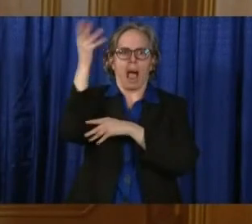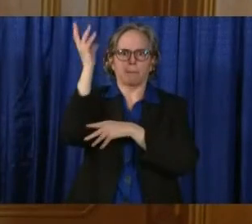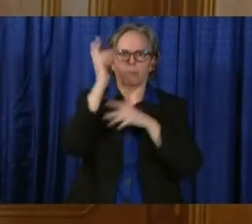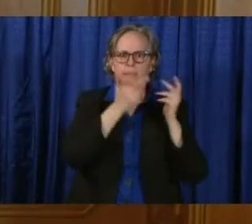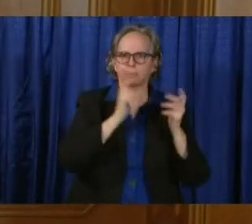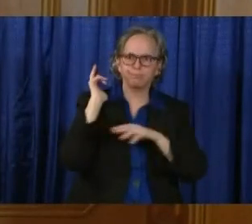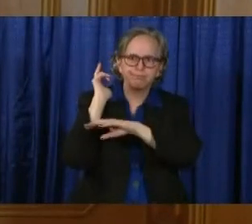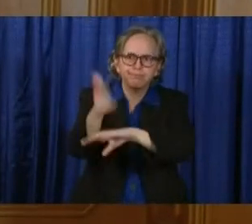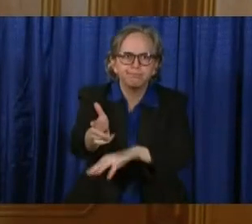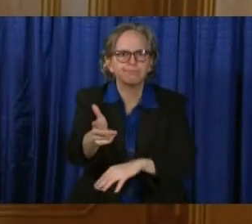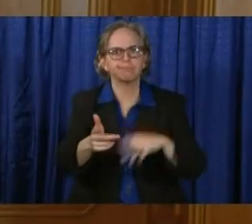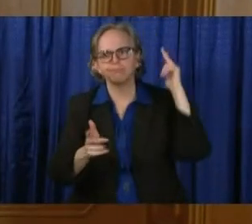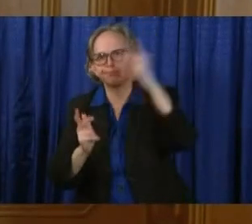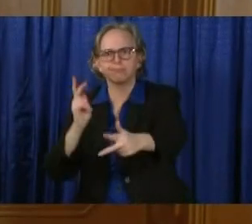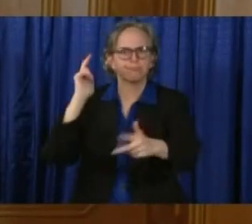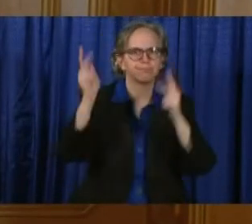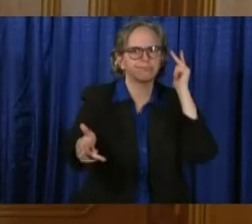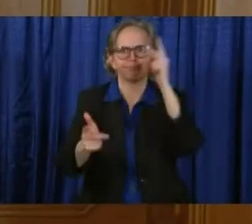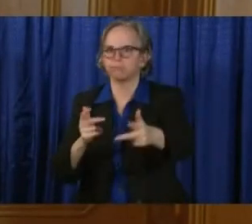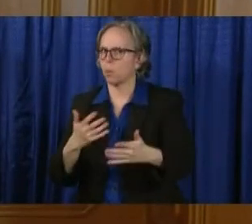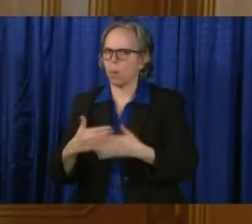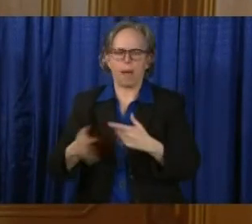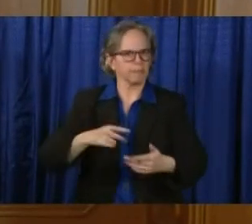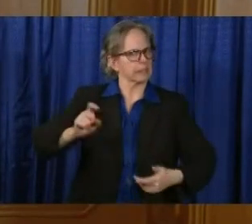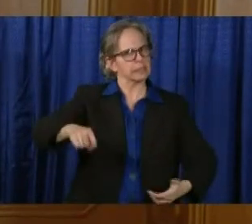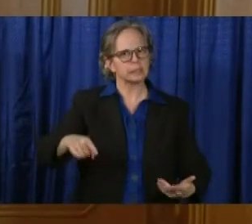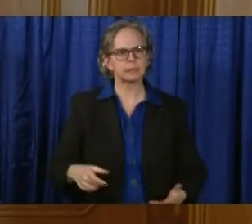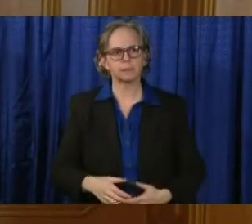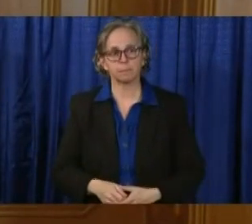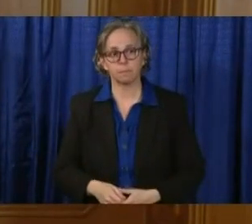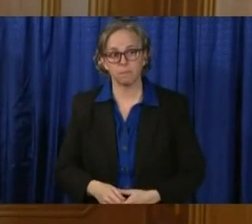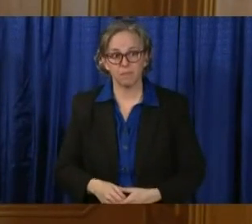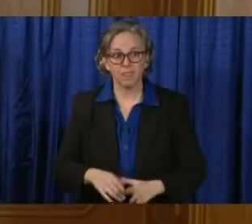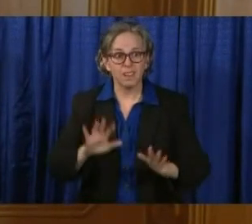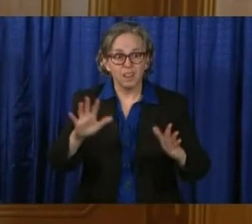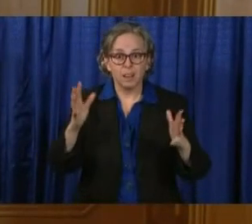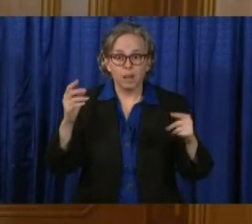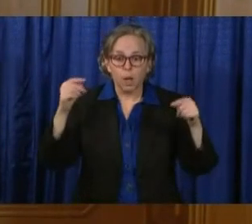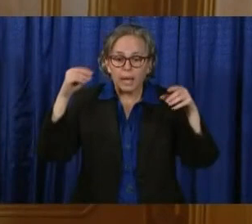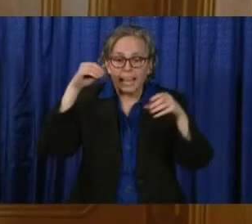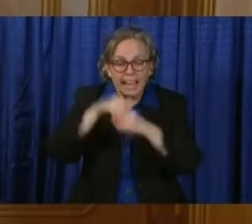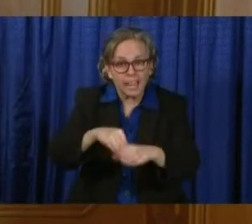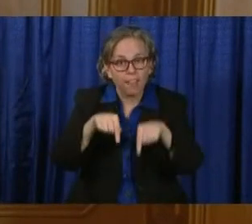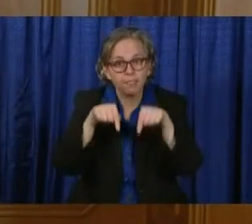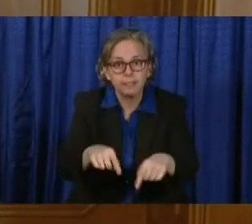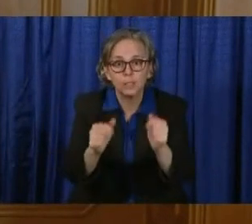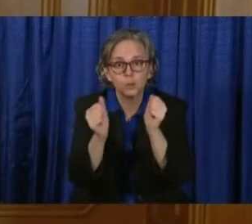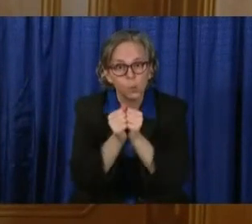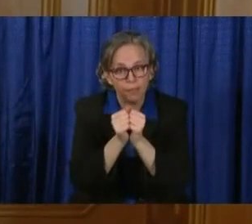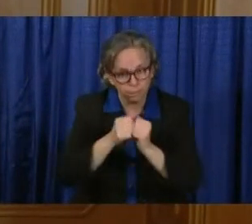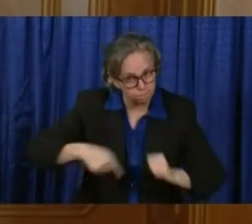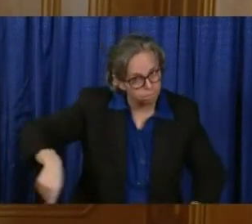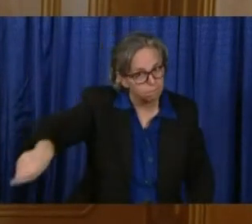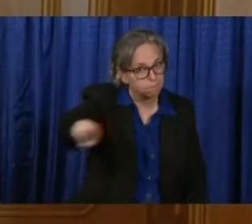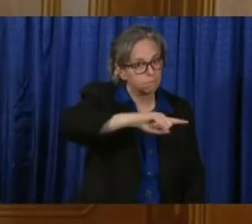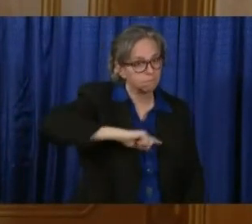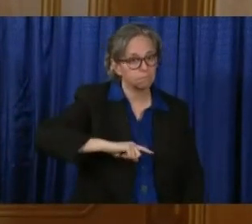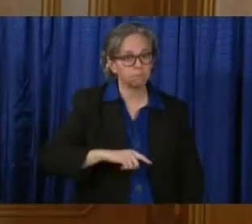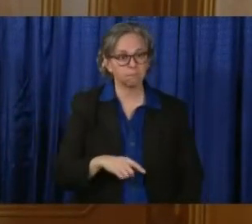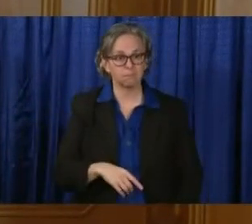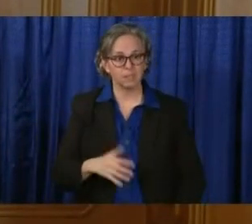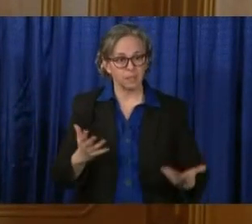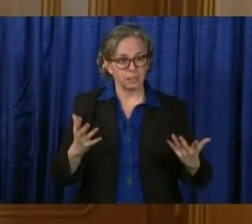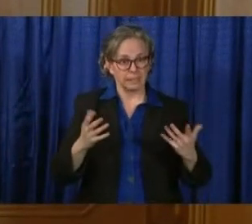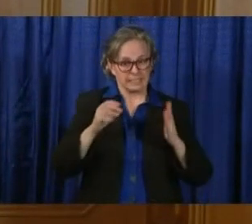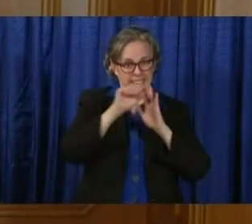As I've said, and we've all said, we're all in this together, and providing state help for this federal prison is the right thing